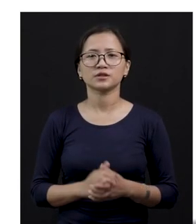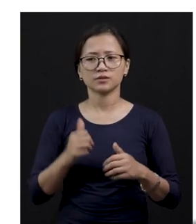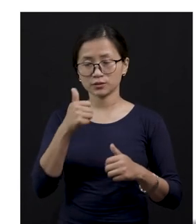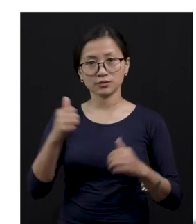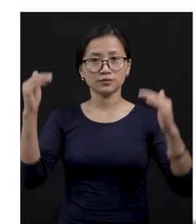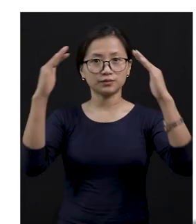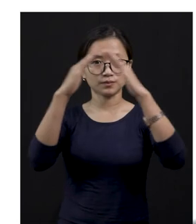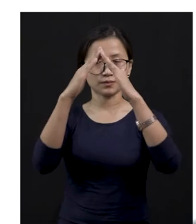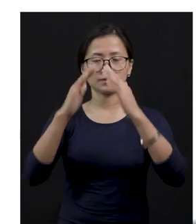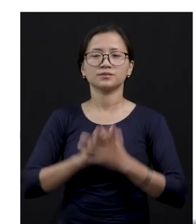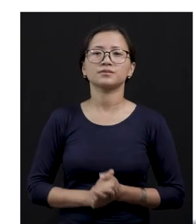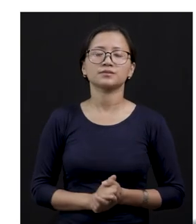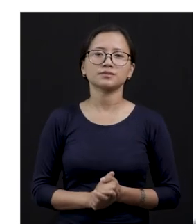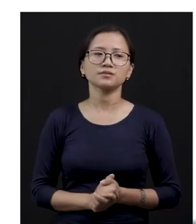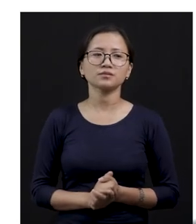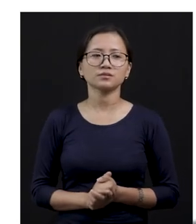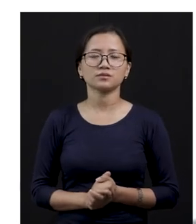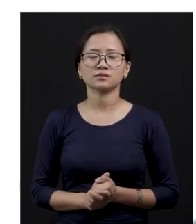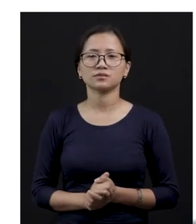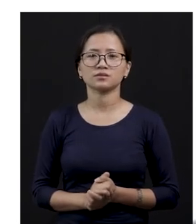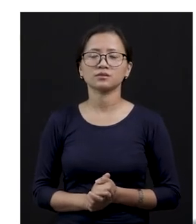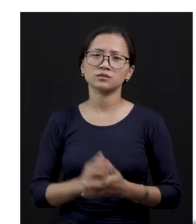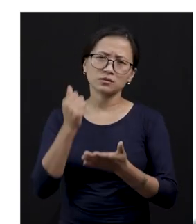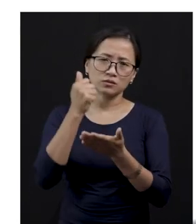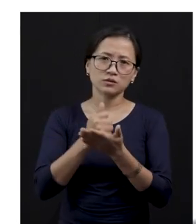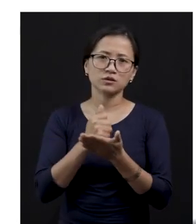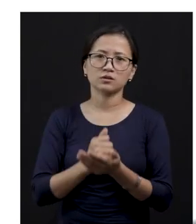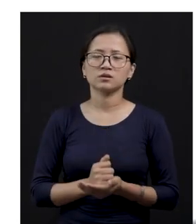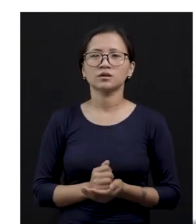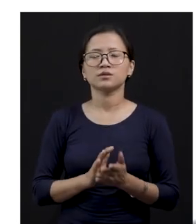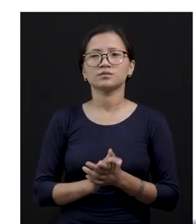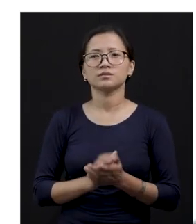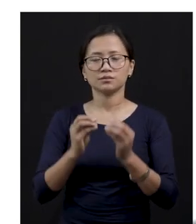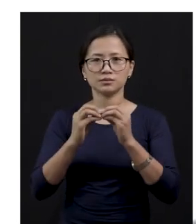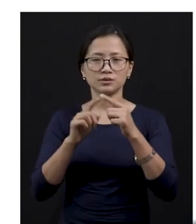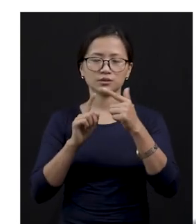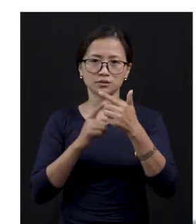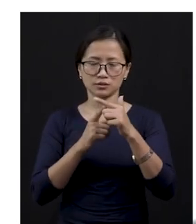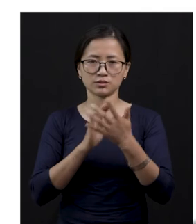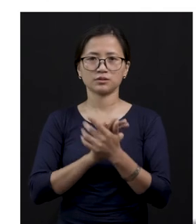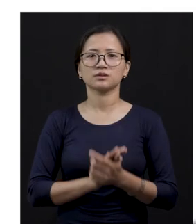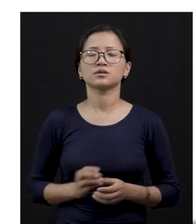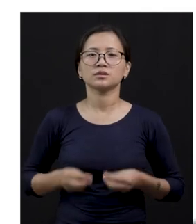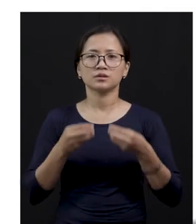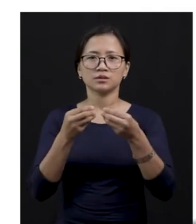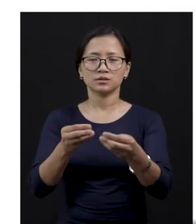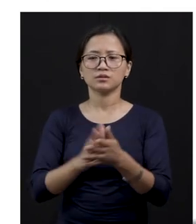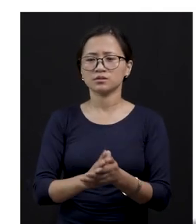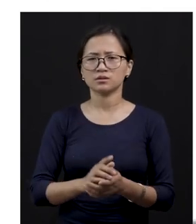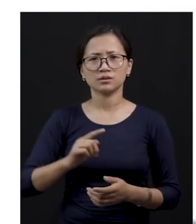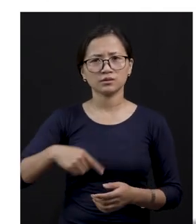shelter. And not only that, you should bat them, okay? They should be given